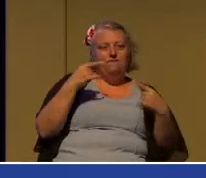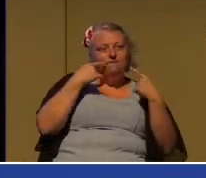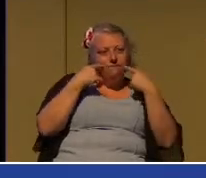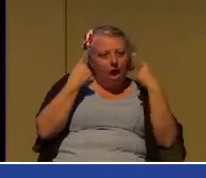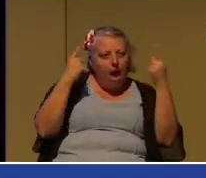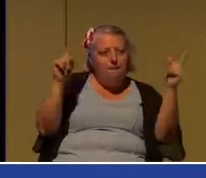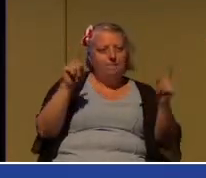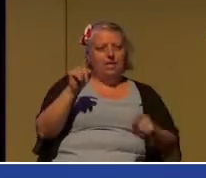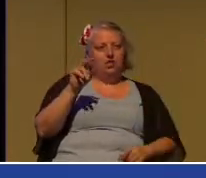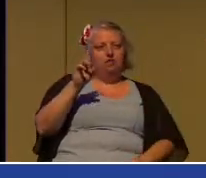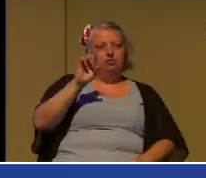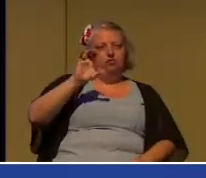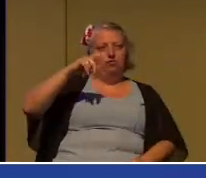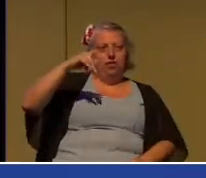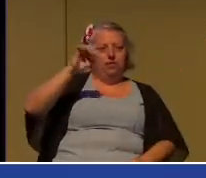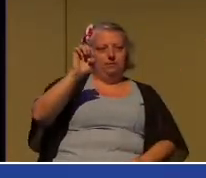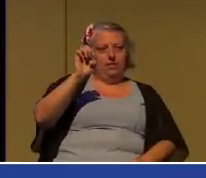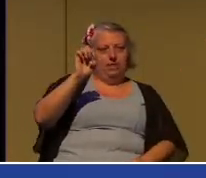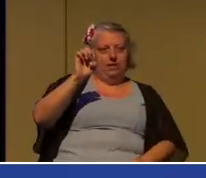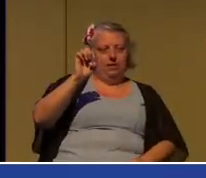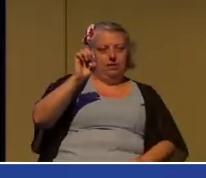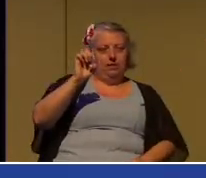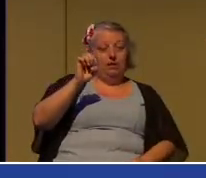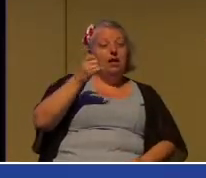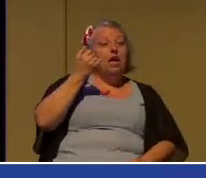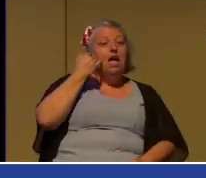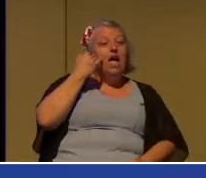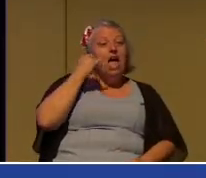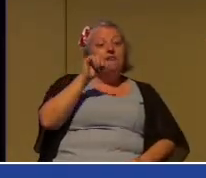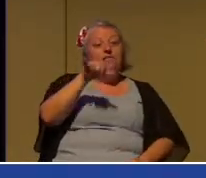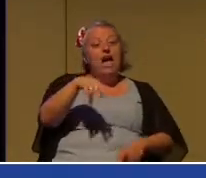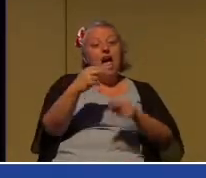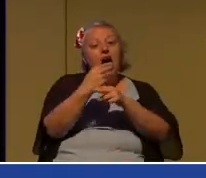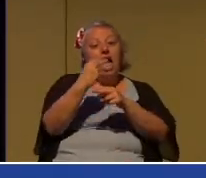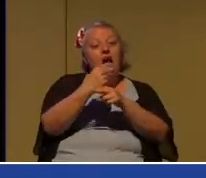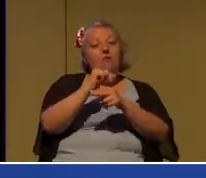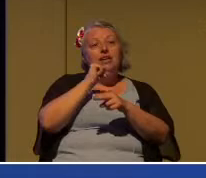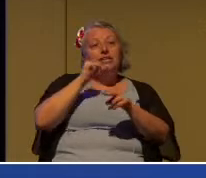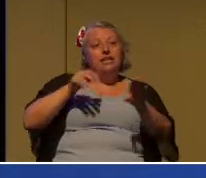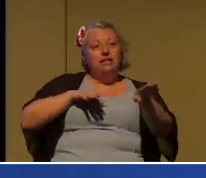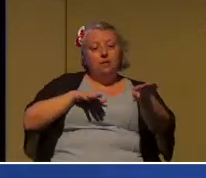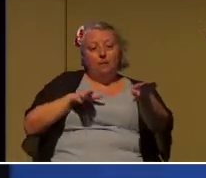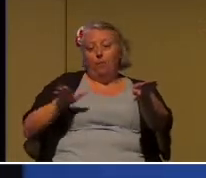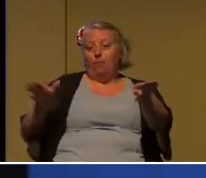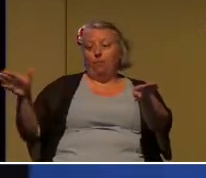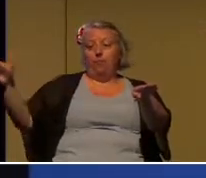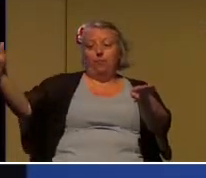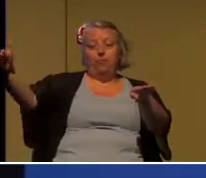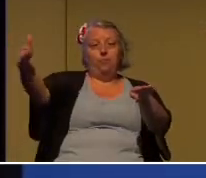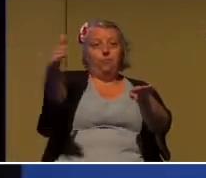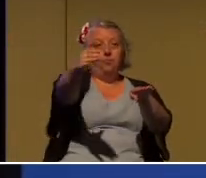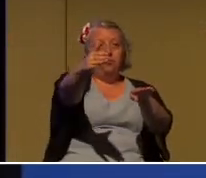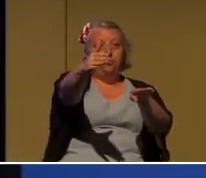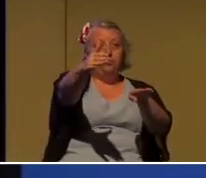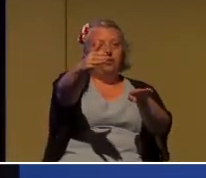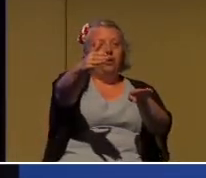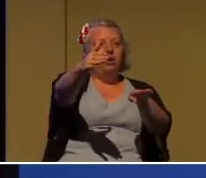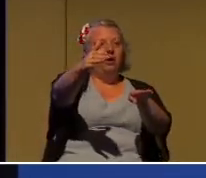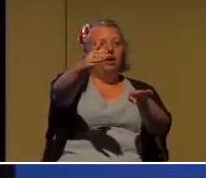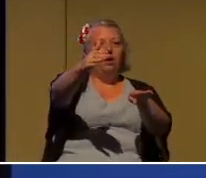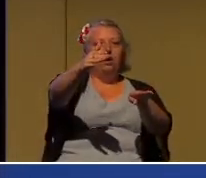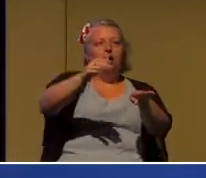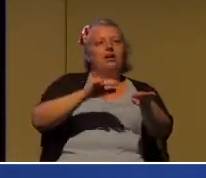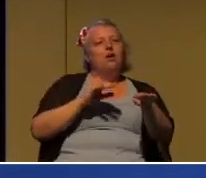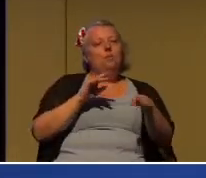if the door had not closed. In the late 1800s, cotton was king in the